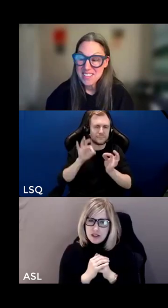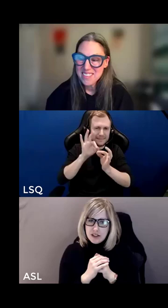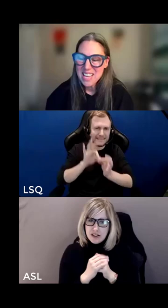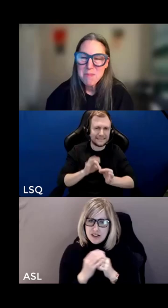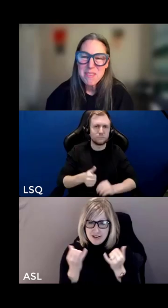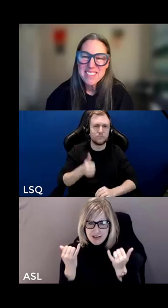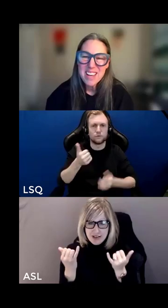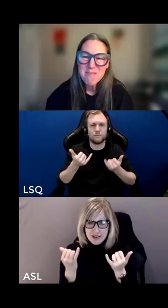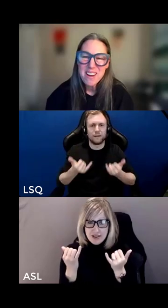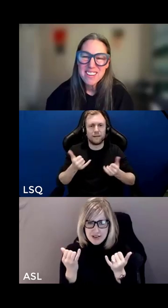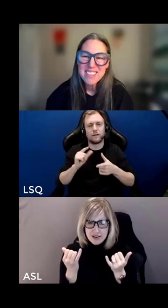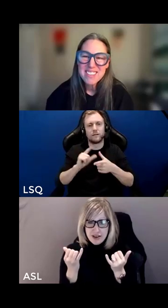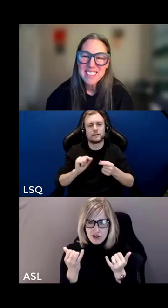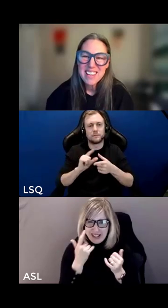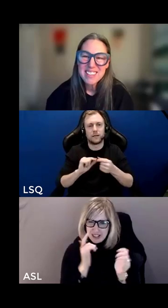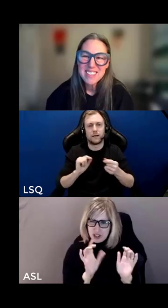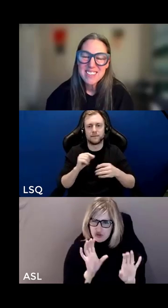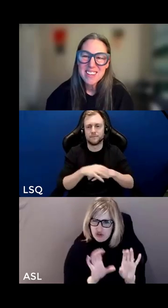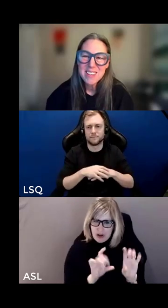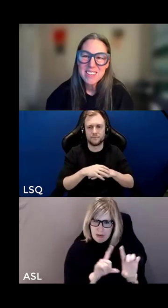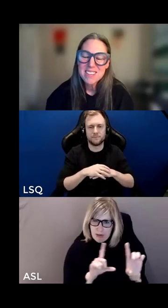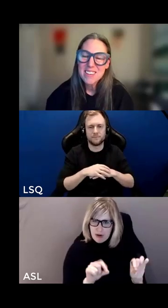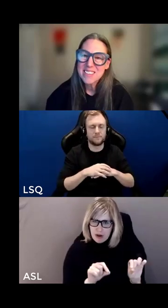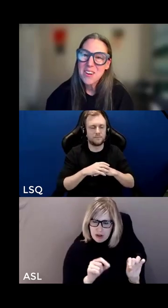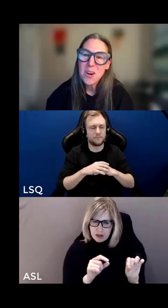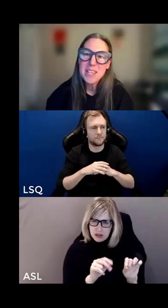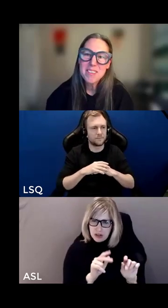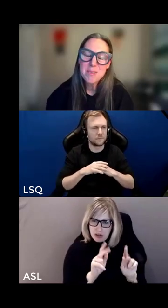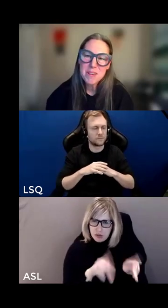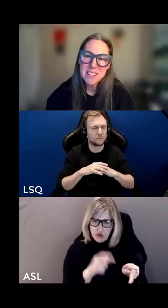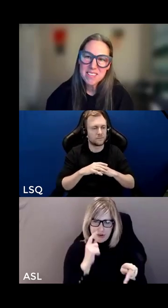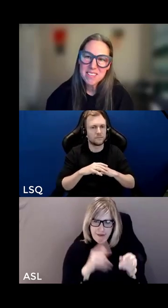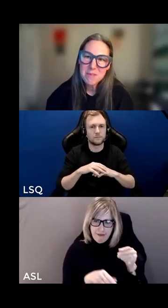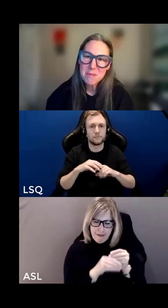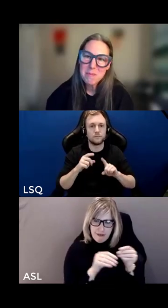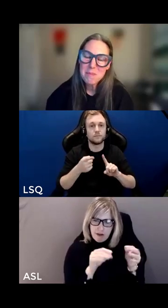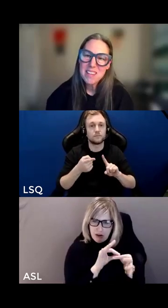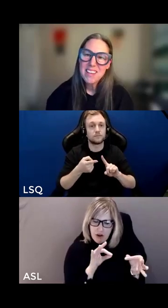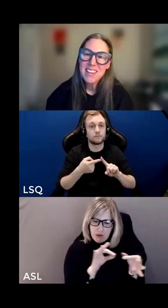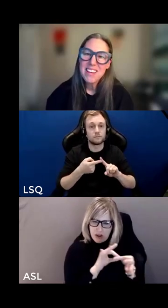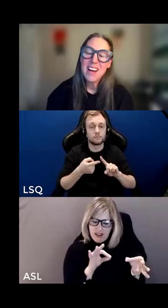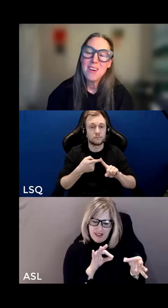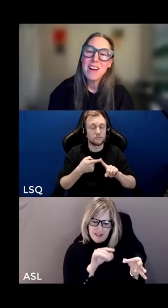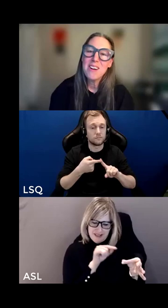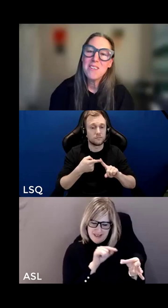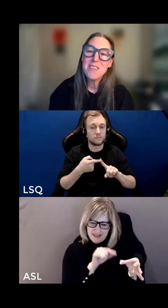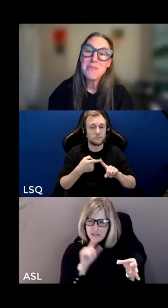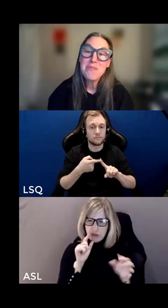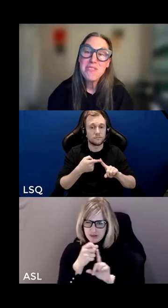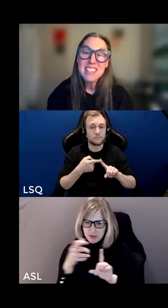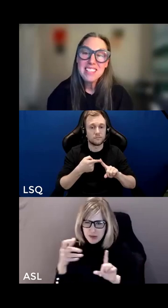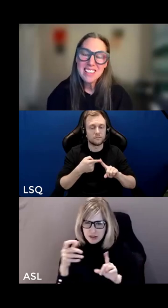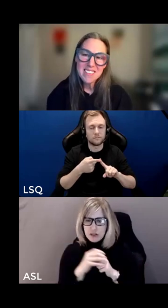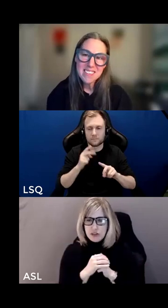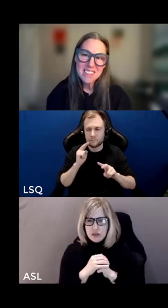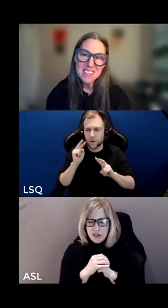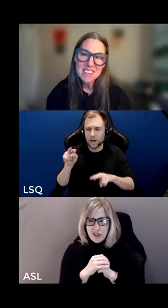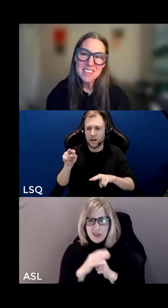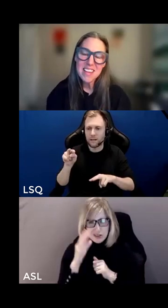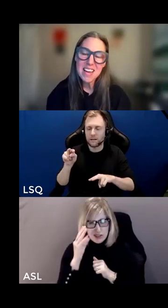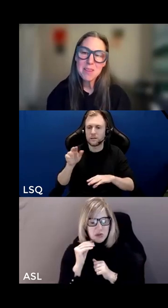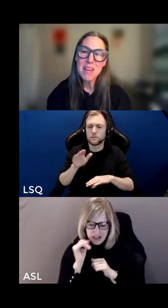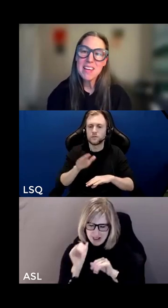what just came up in the chat box and is such a common experience a common the feelings